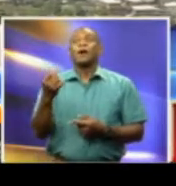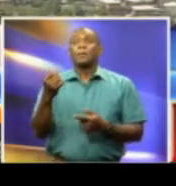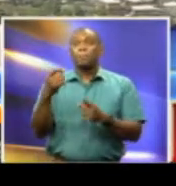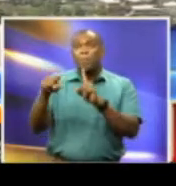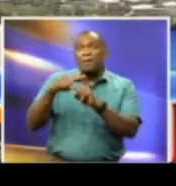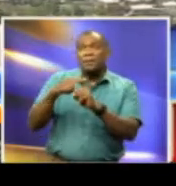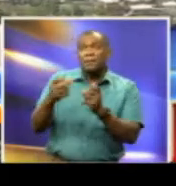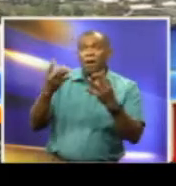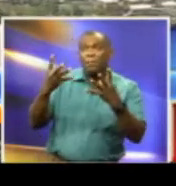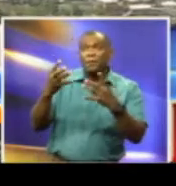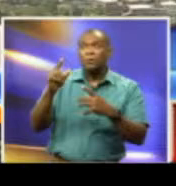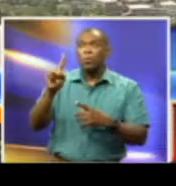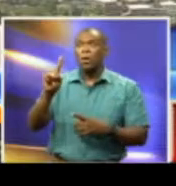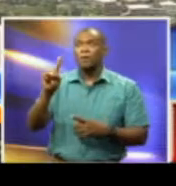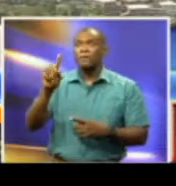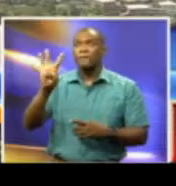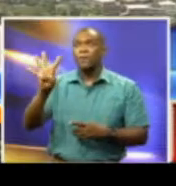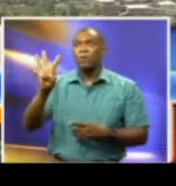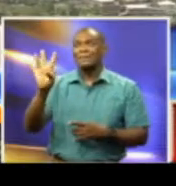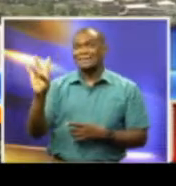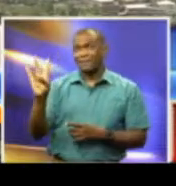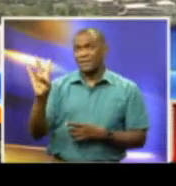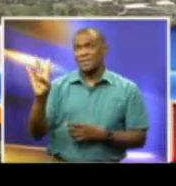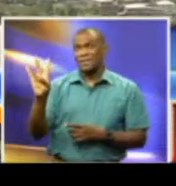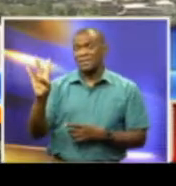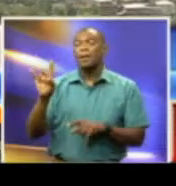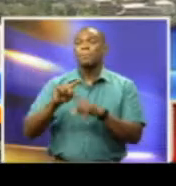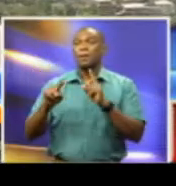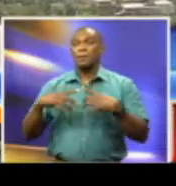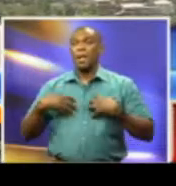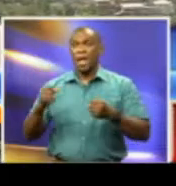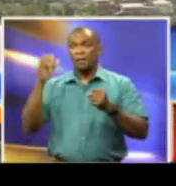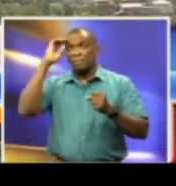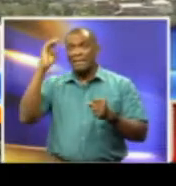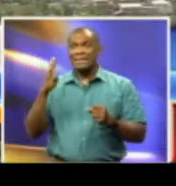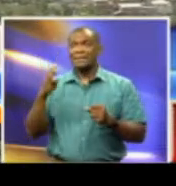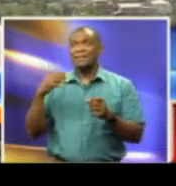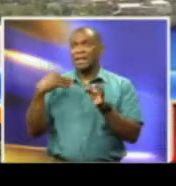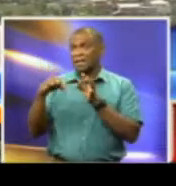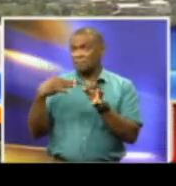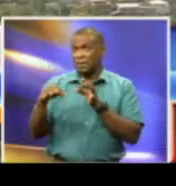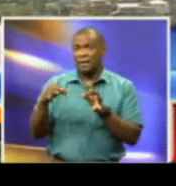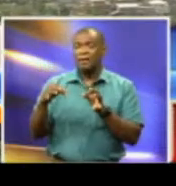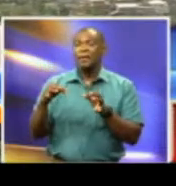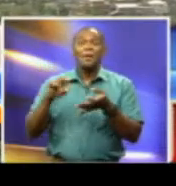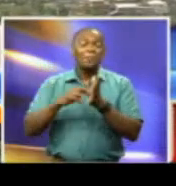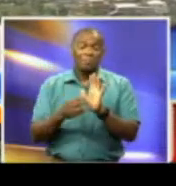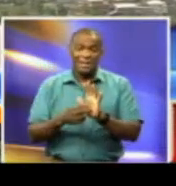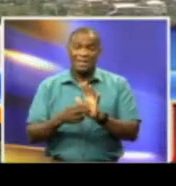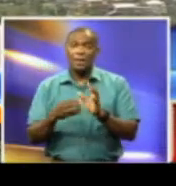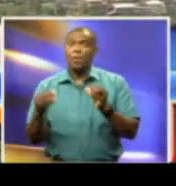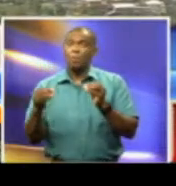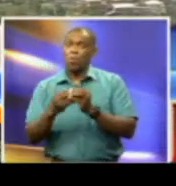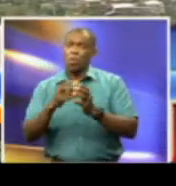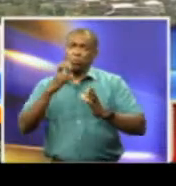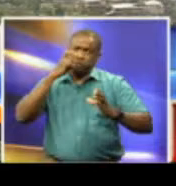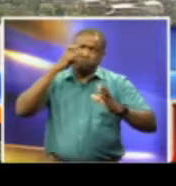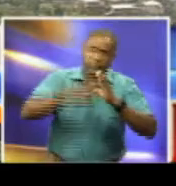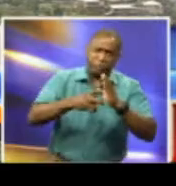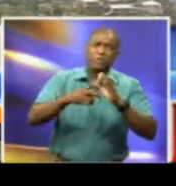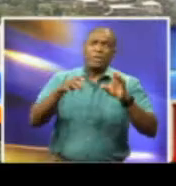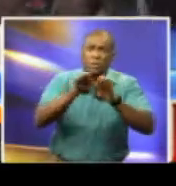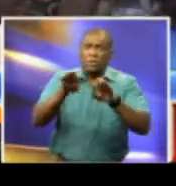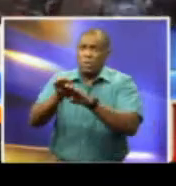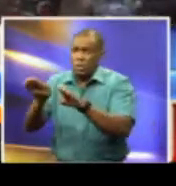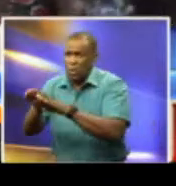147. But the health minister says there is no consideration to implement further lockdown measures at this